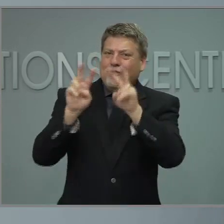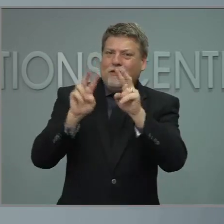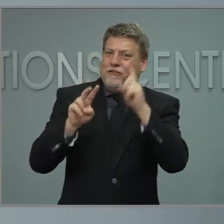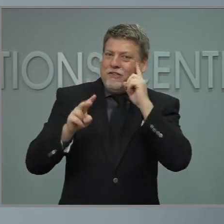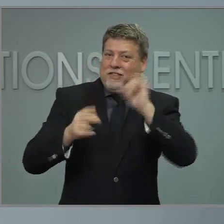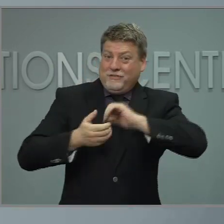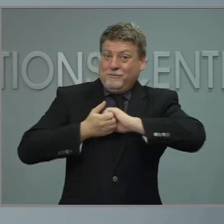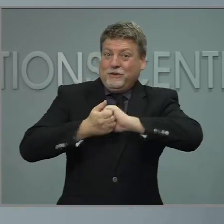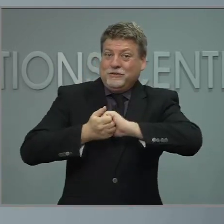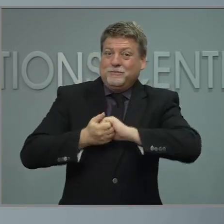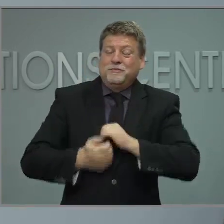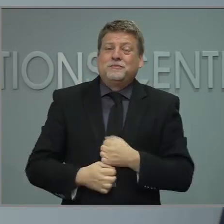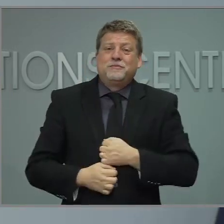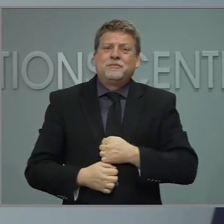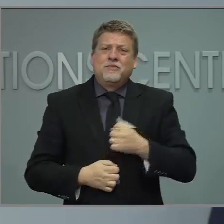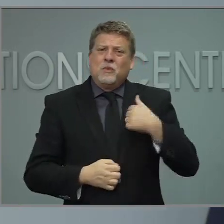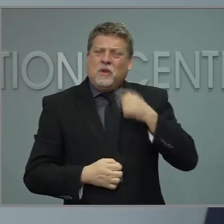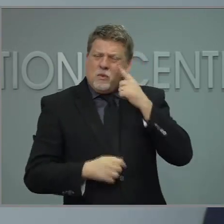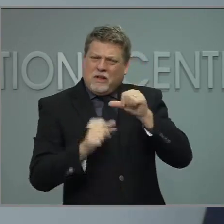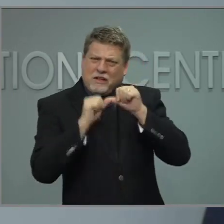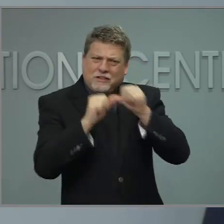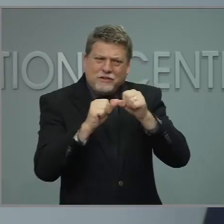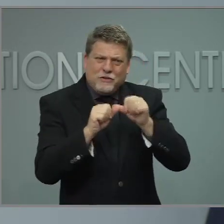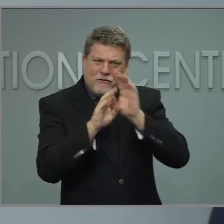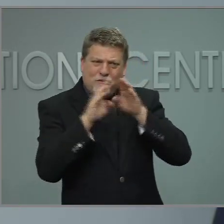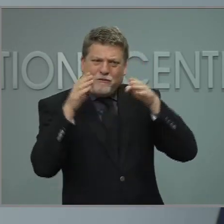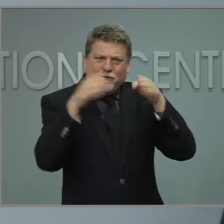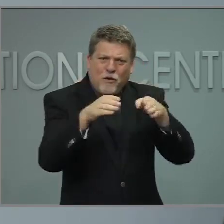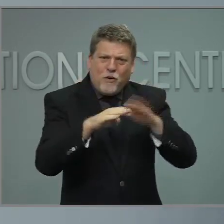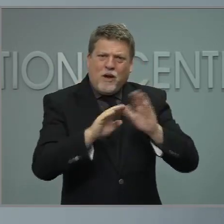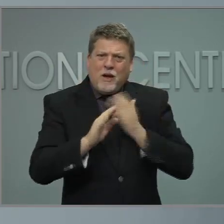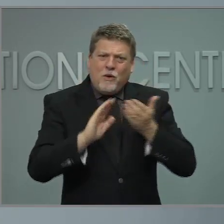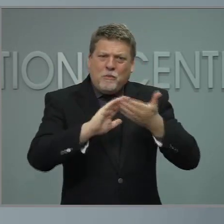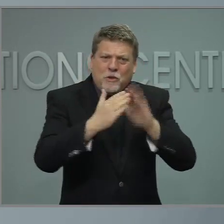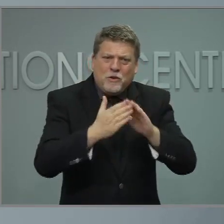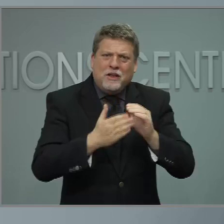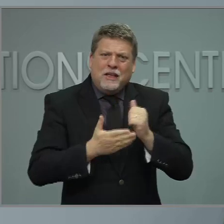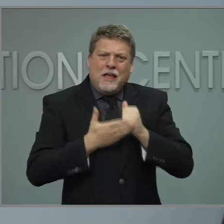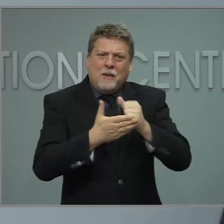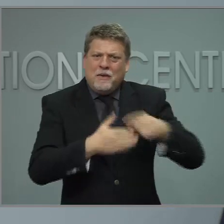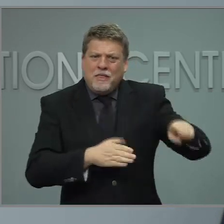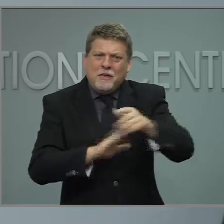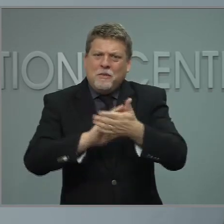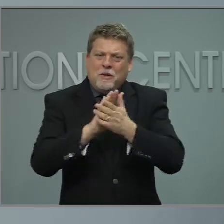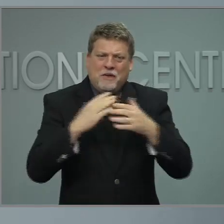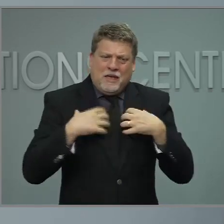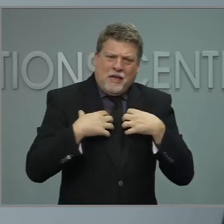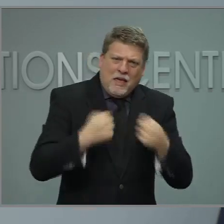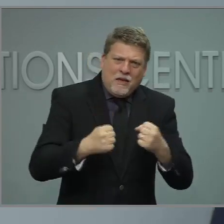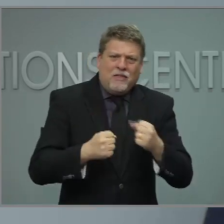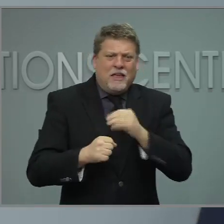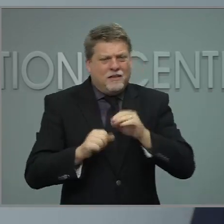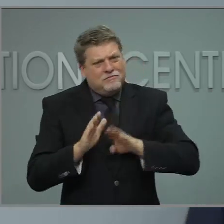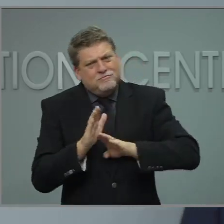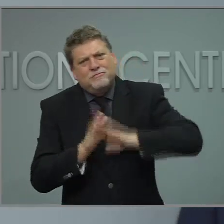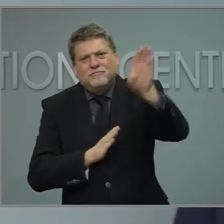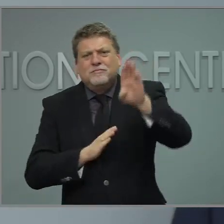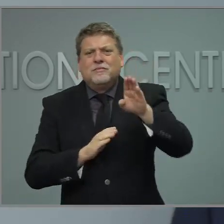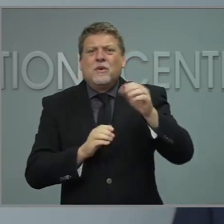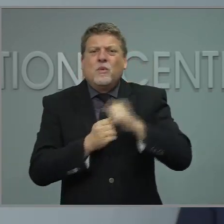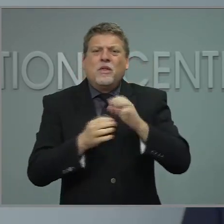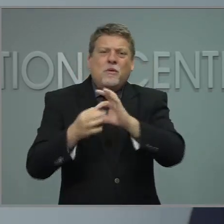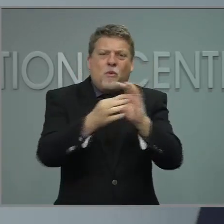partnership, we will continue to invest in our community's health and well-being through the expertise of state, regional, and community partners,